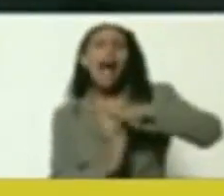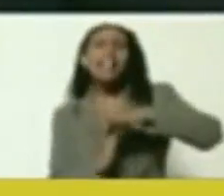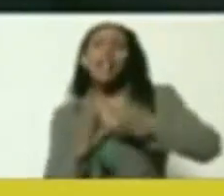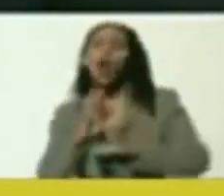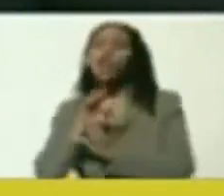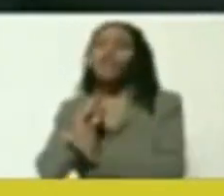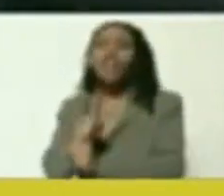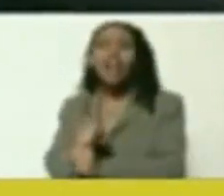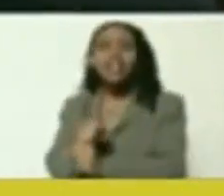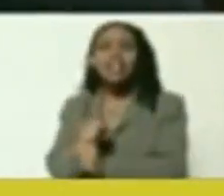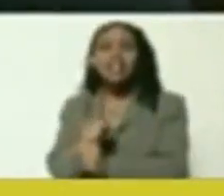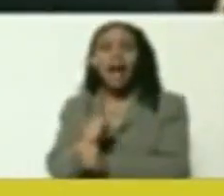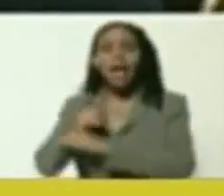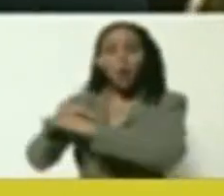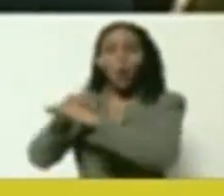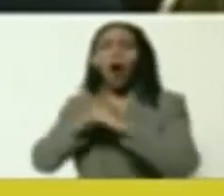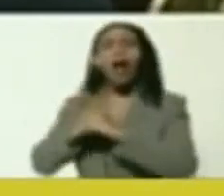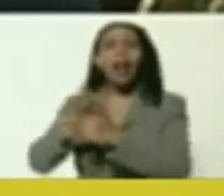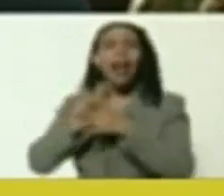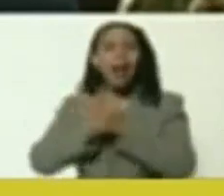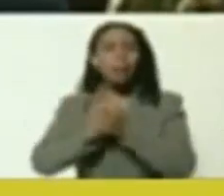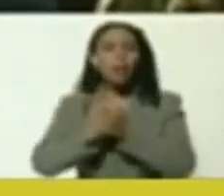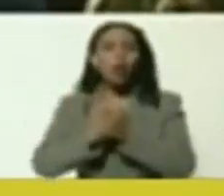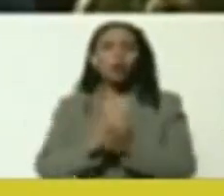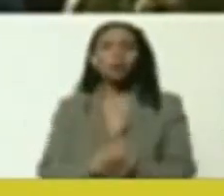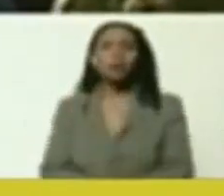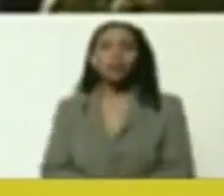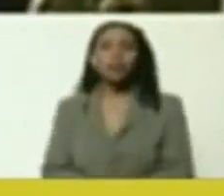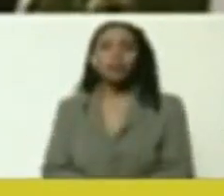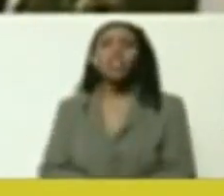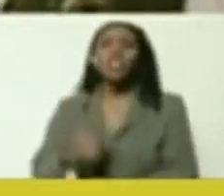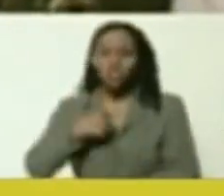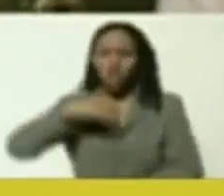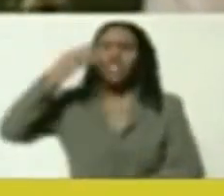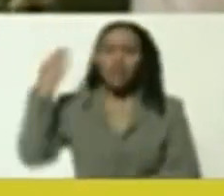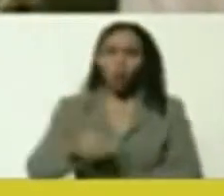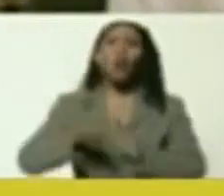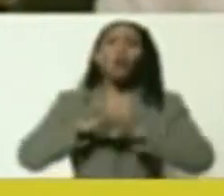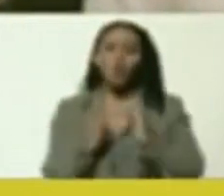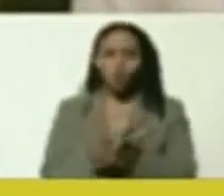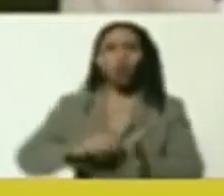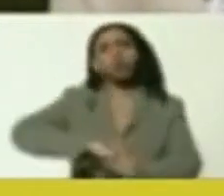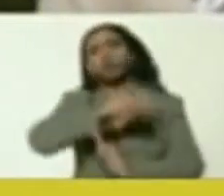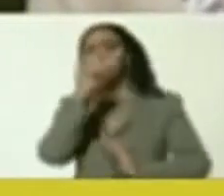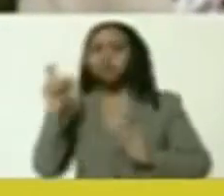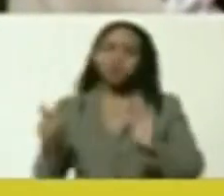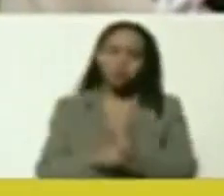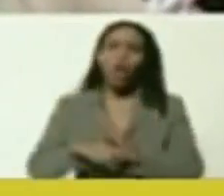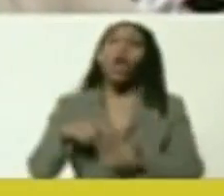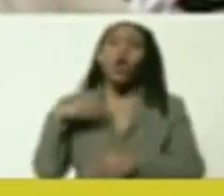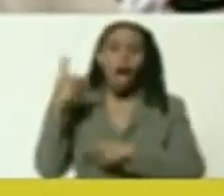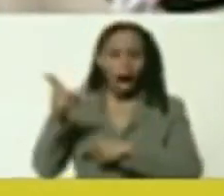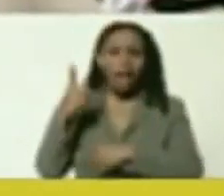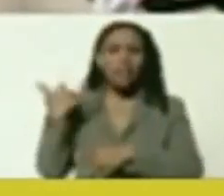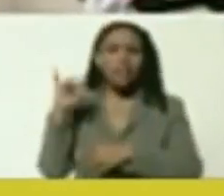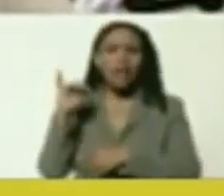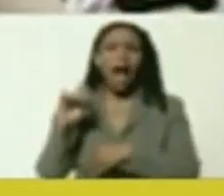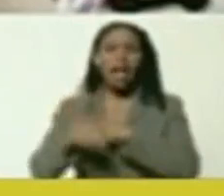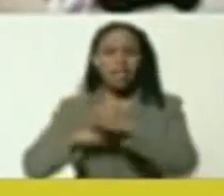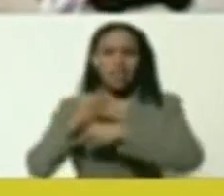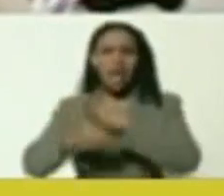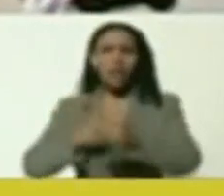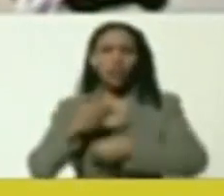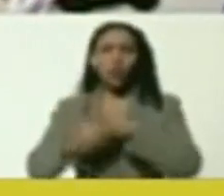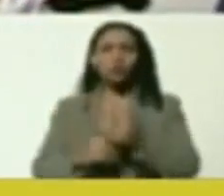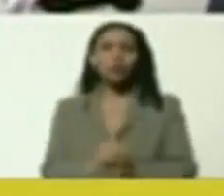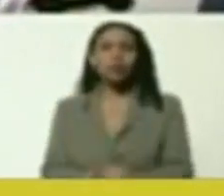based on the mutual trust, and in friendship, I am sure, that the entire world, can do